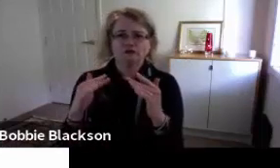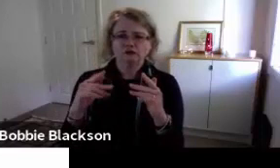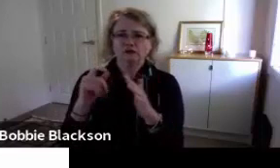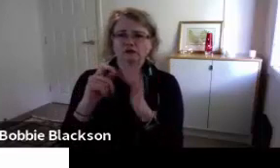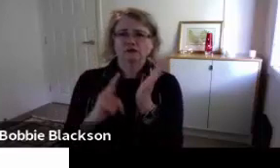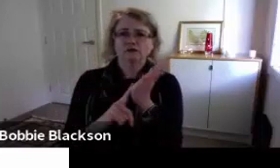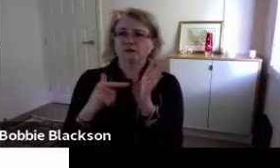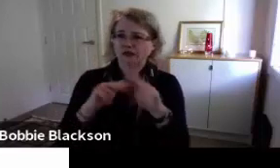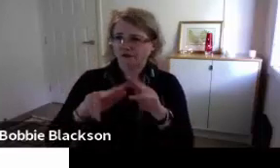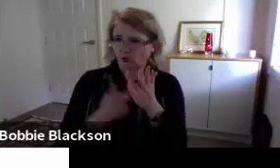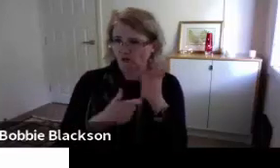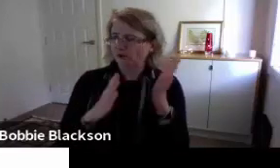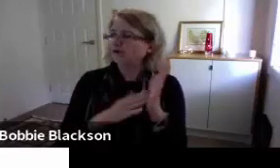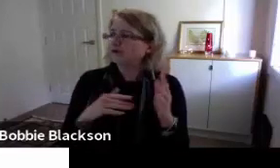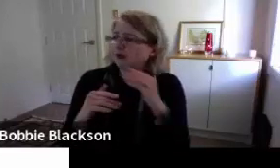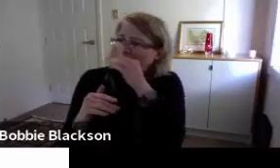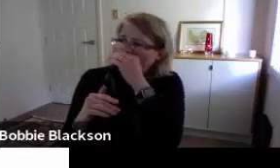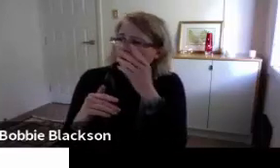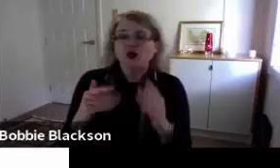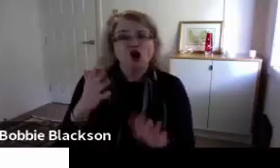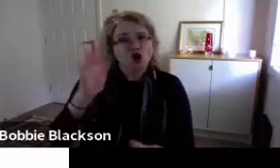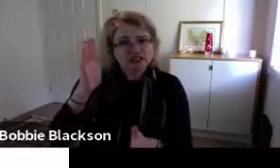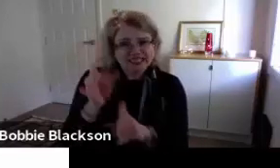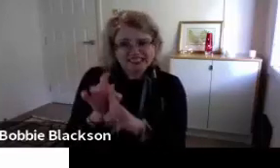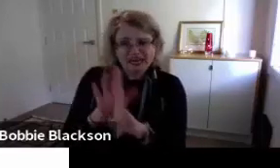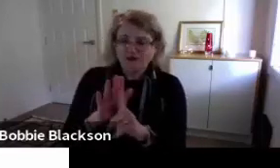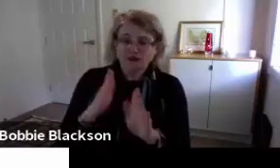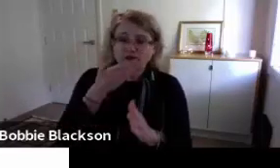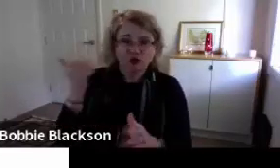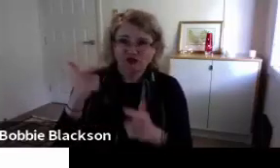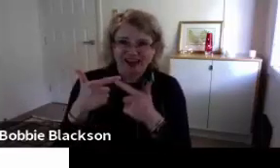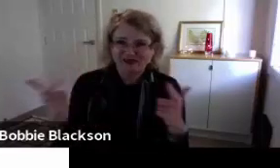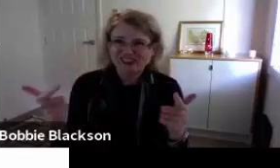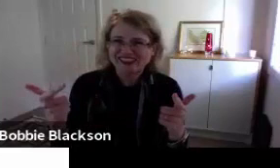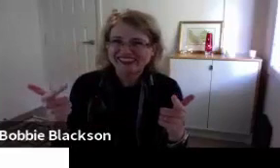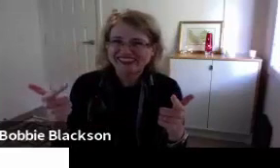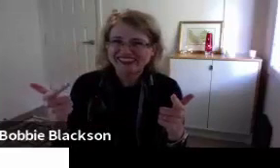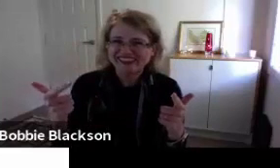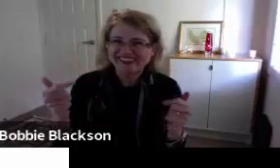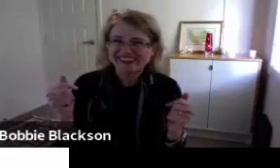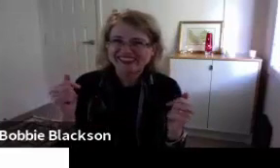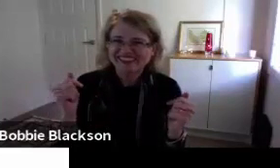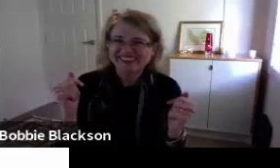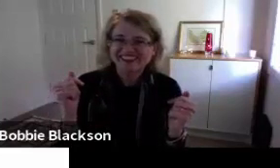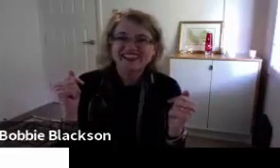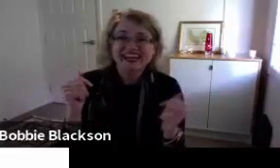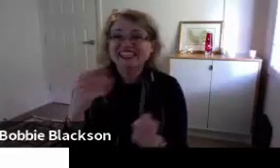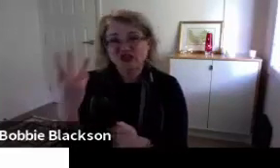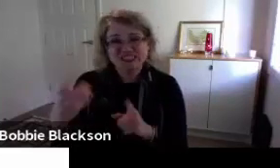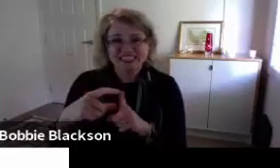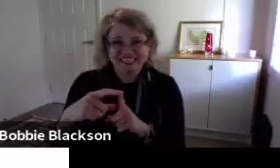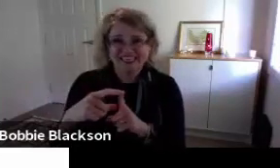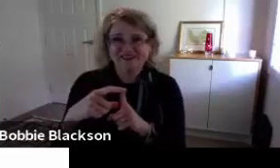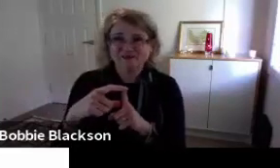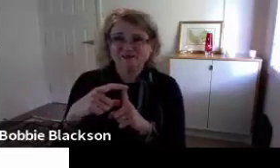The approach to online learning platforms, Auslan itself, is a beautiful language.